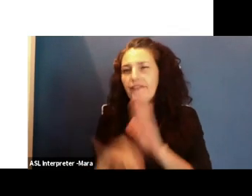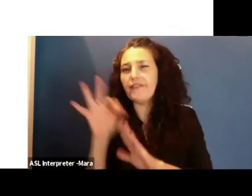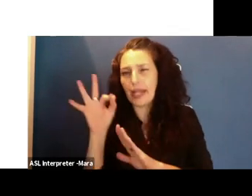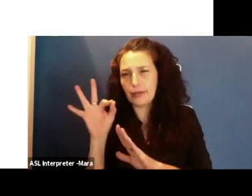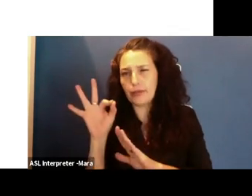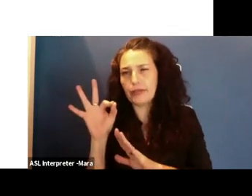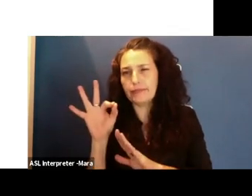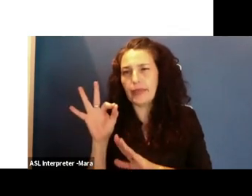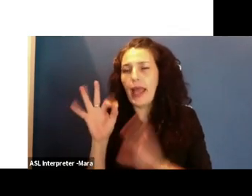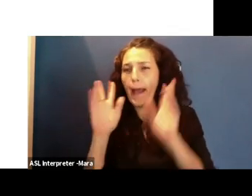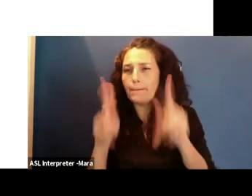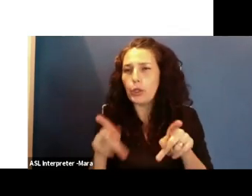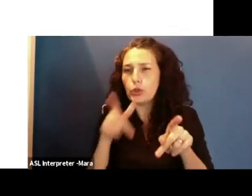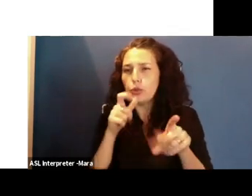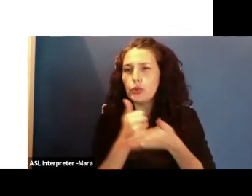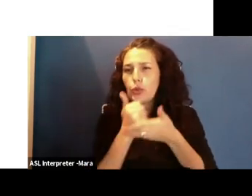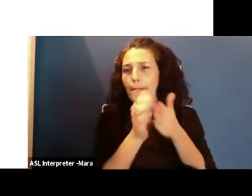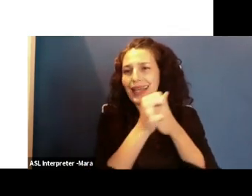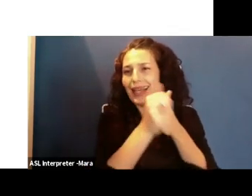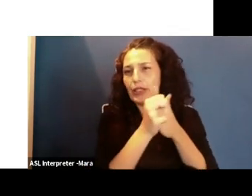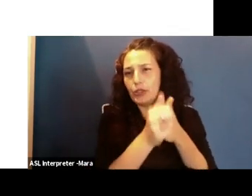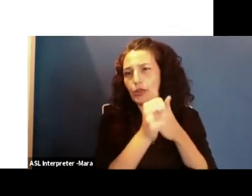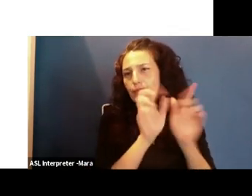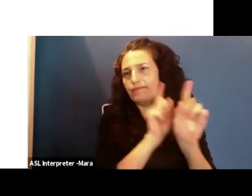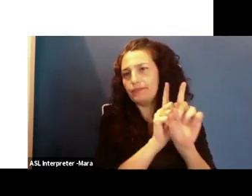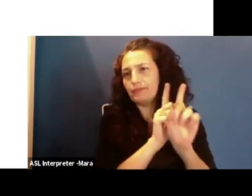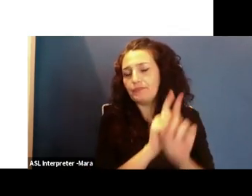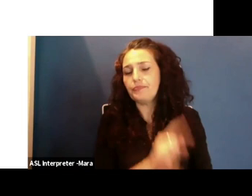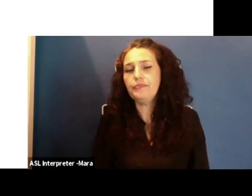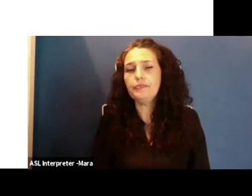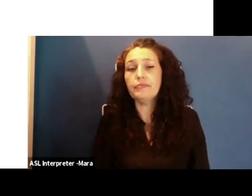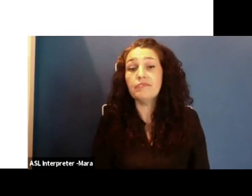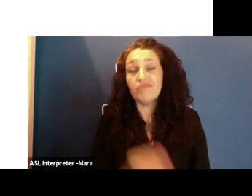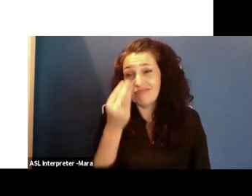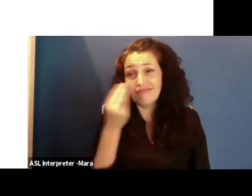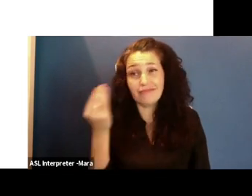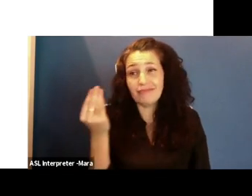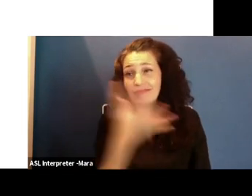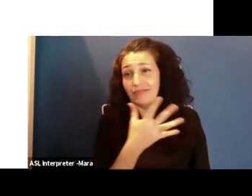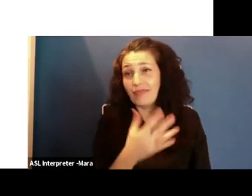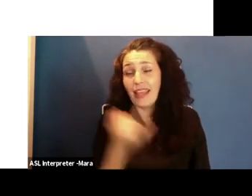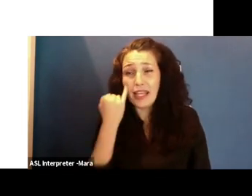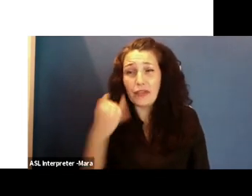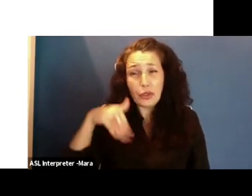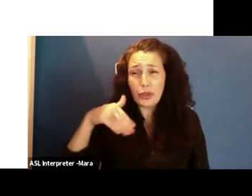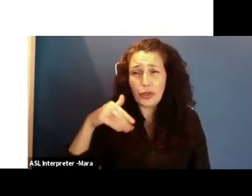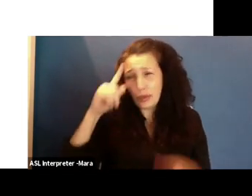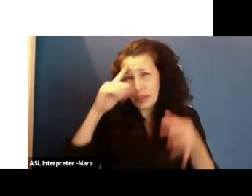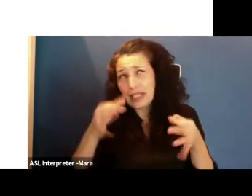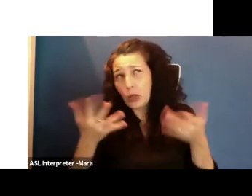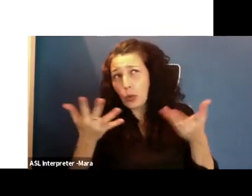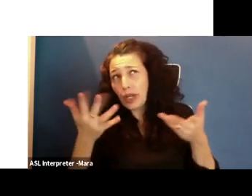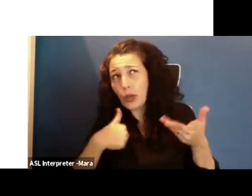you to where you need to be. And I just want to share this. It's okay if you don't know where you want to go or what you want to be just